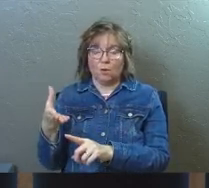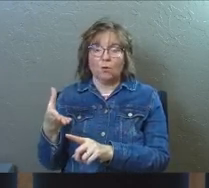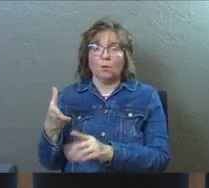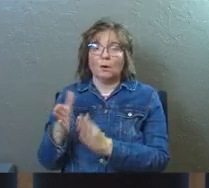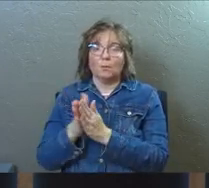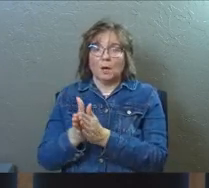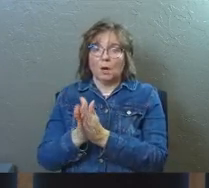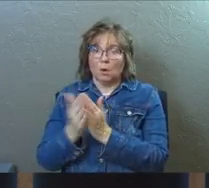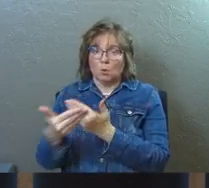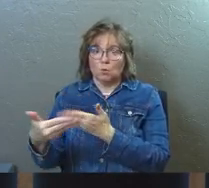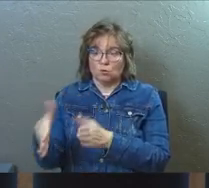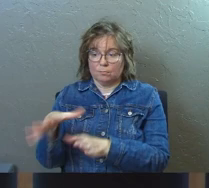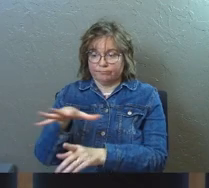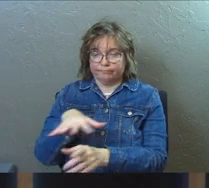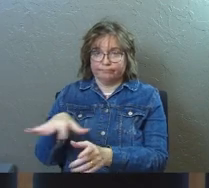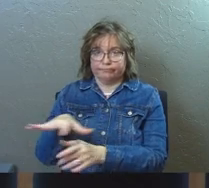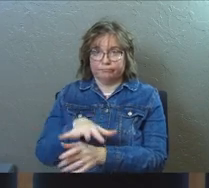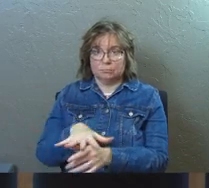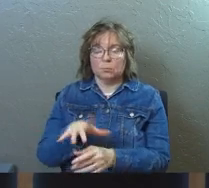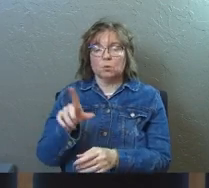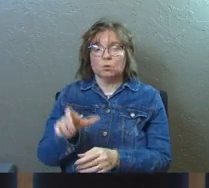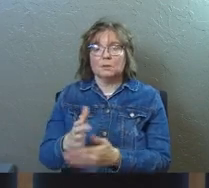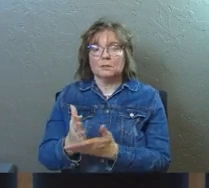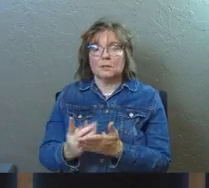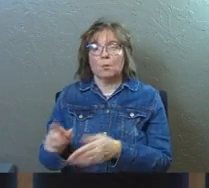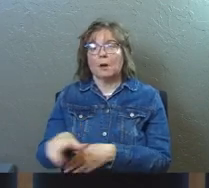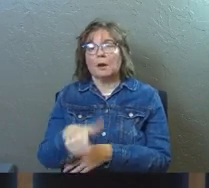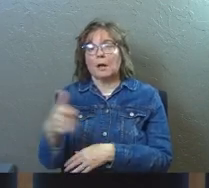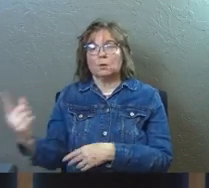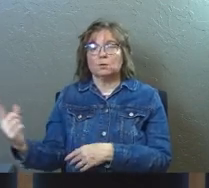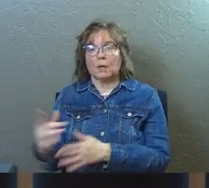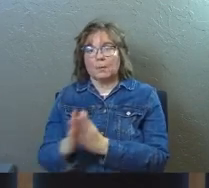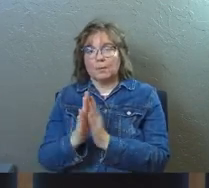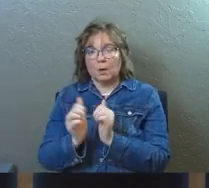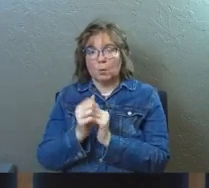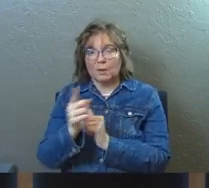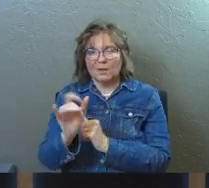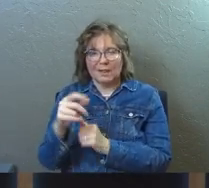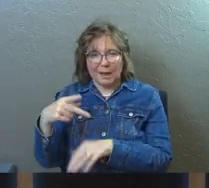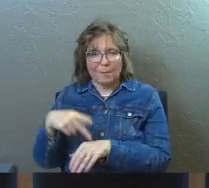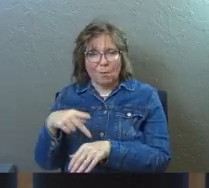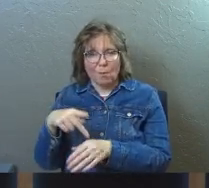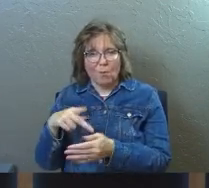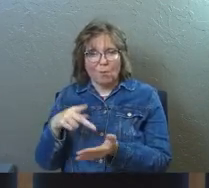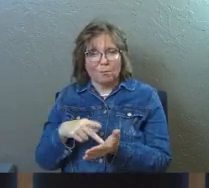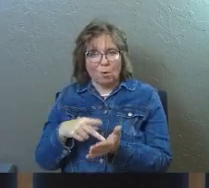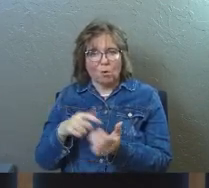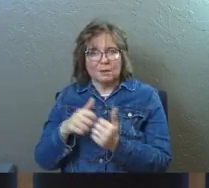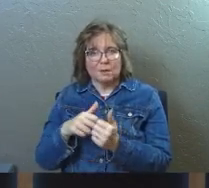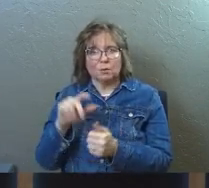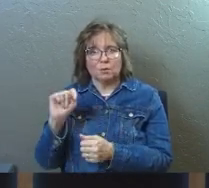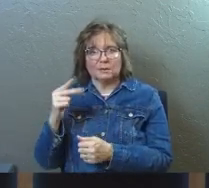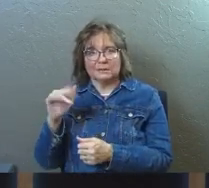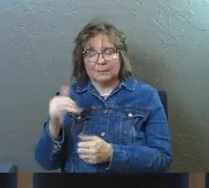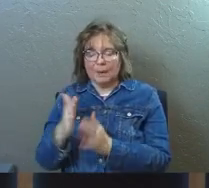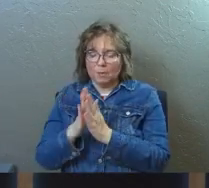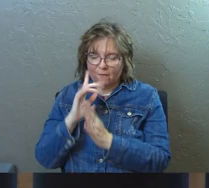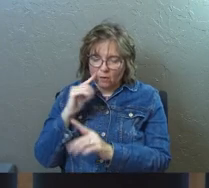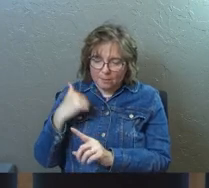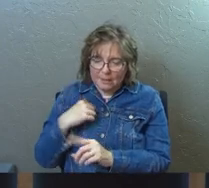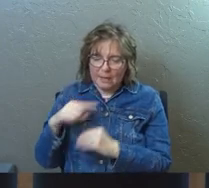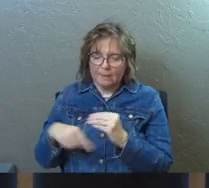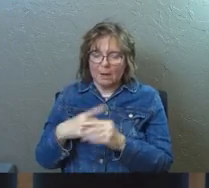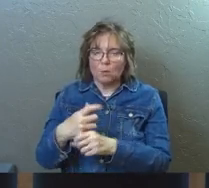and the prayer room is back there. And you need someone else to come and pray with you, kind of like Paul did with Timothy and say, pray for me